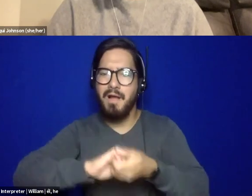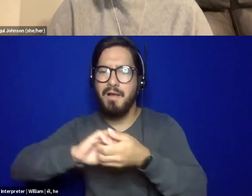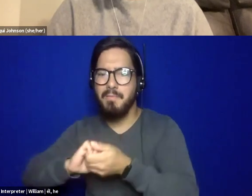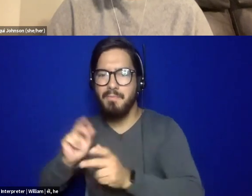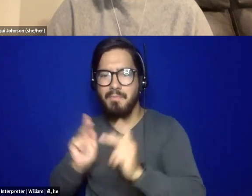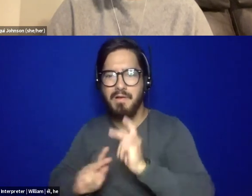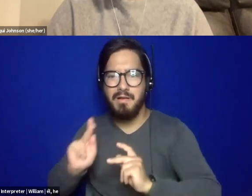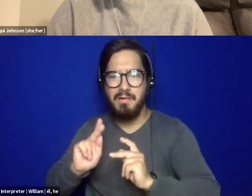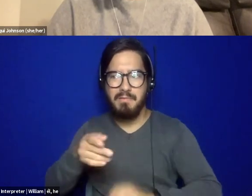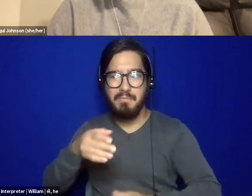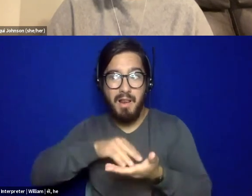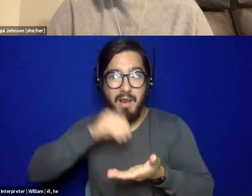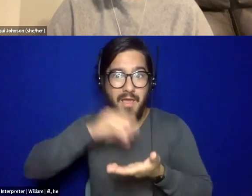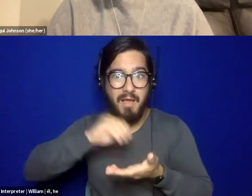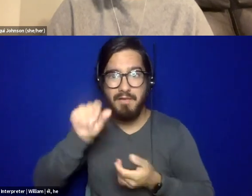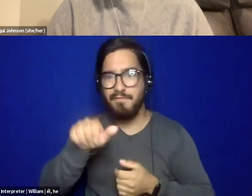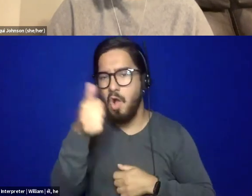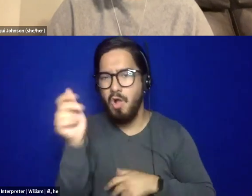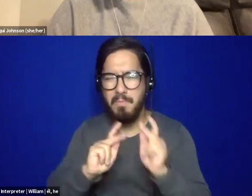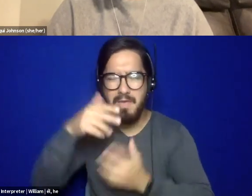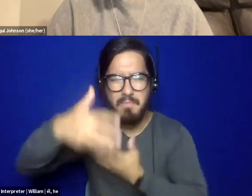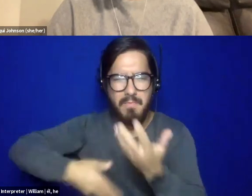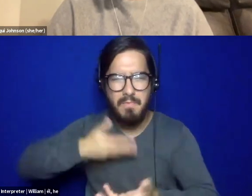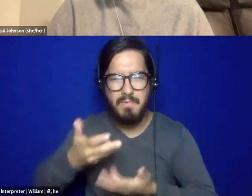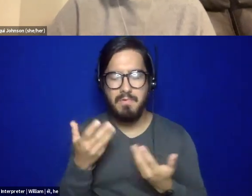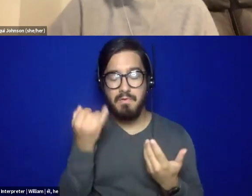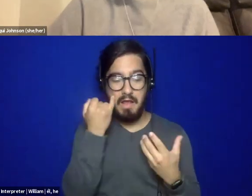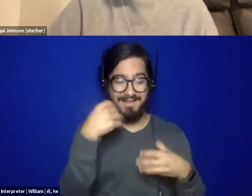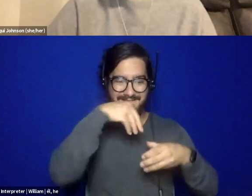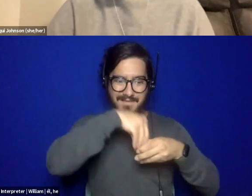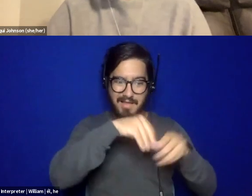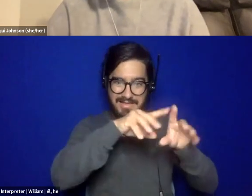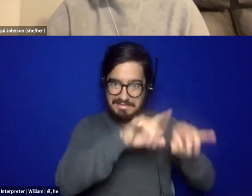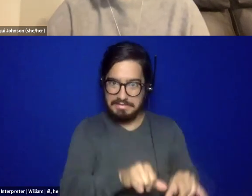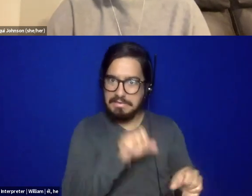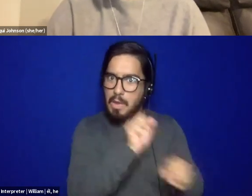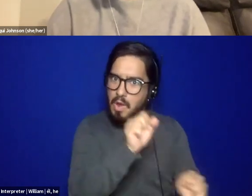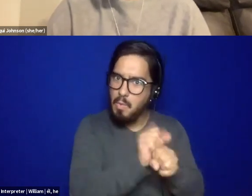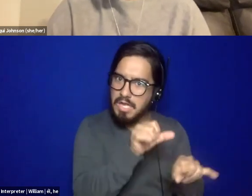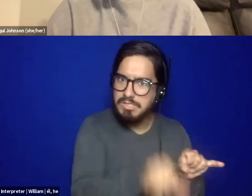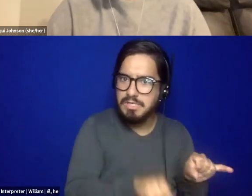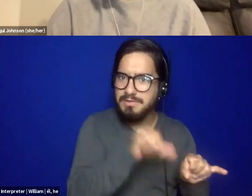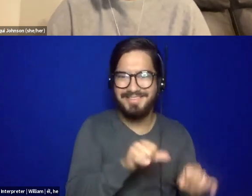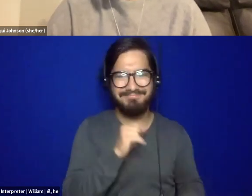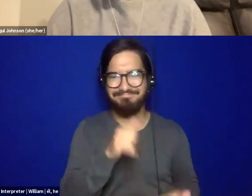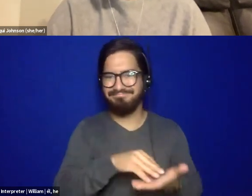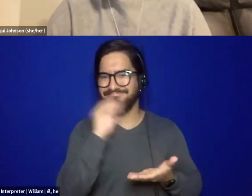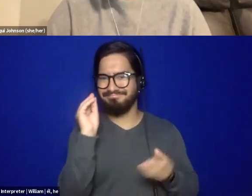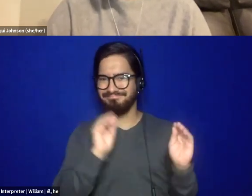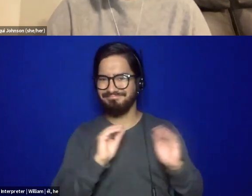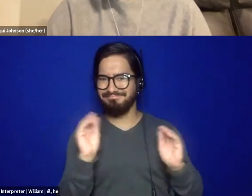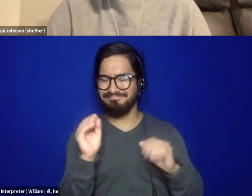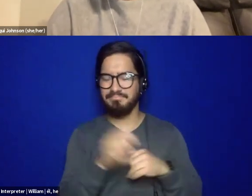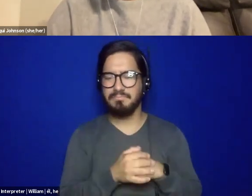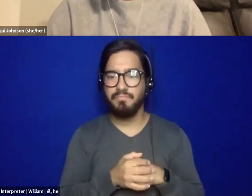because you're not going to get that knowledge from the systems that we work within. Um, I started to practice restorative justice